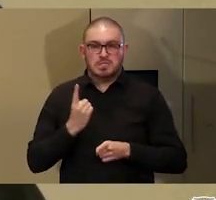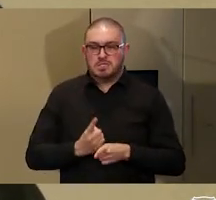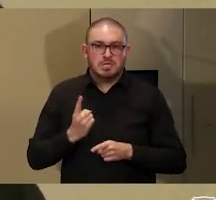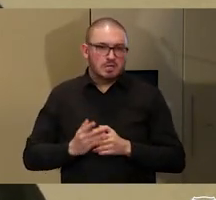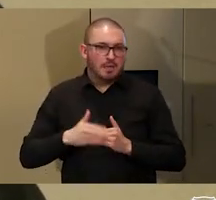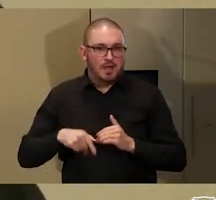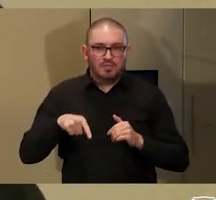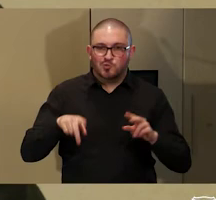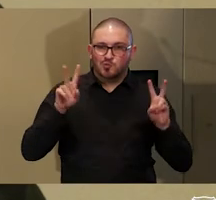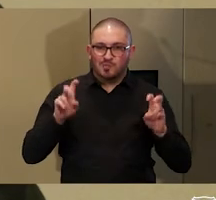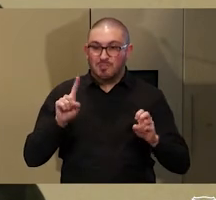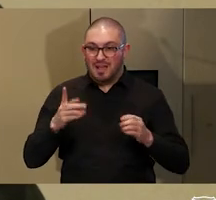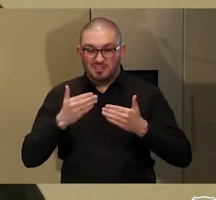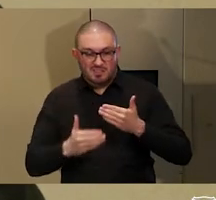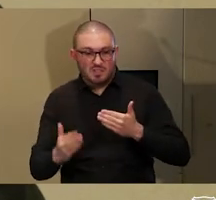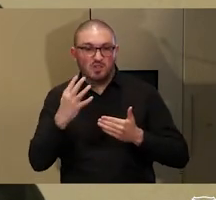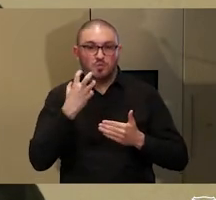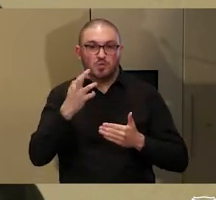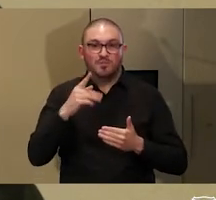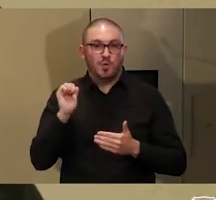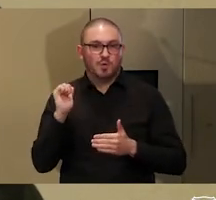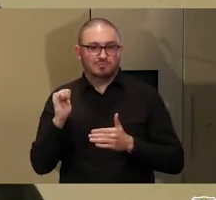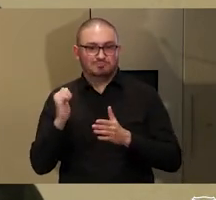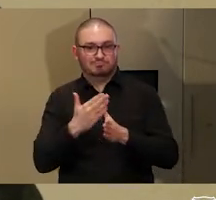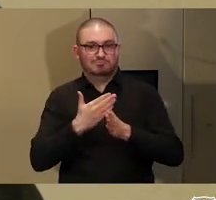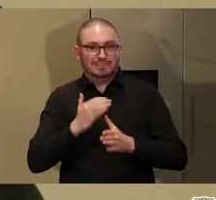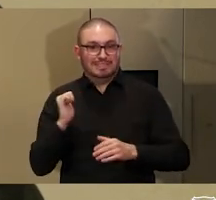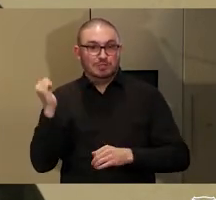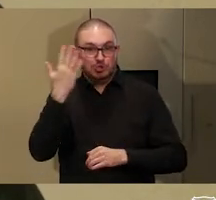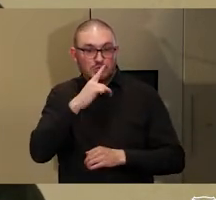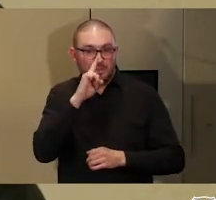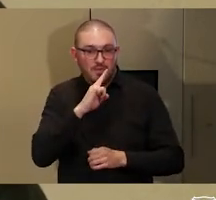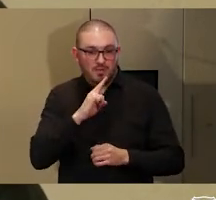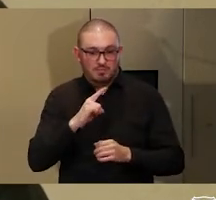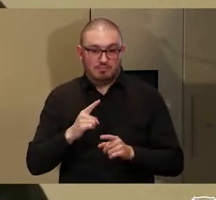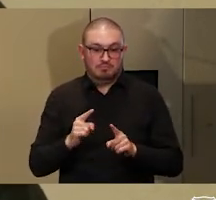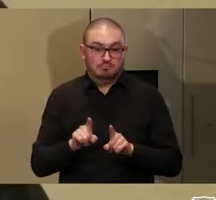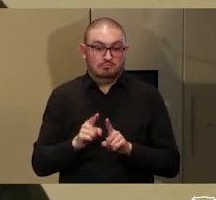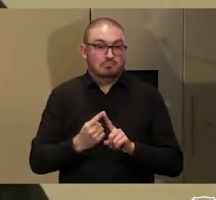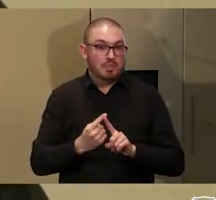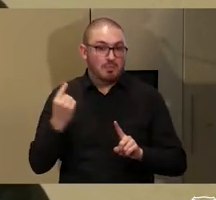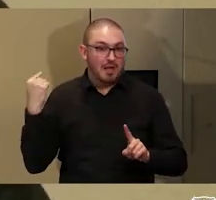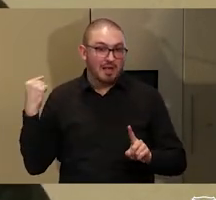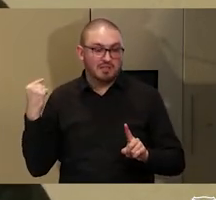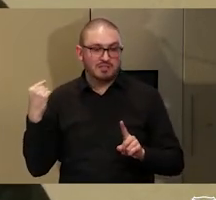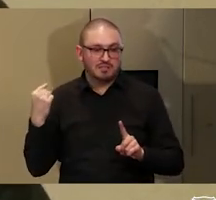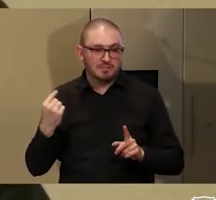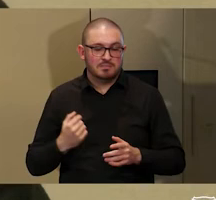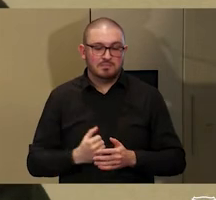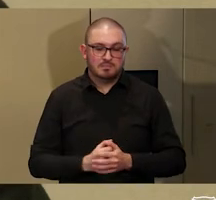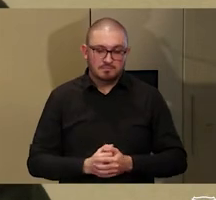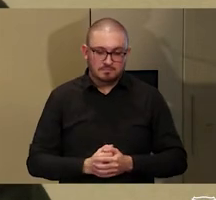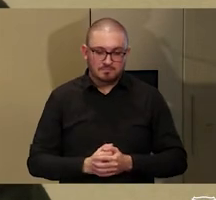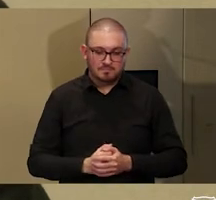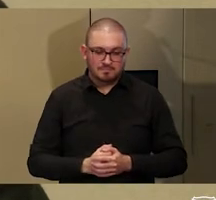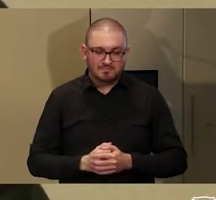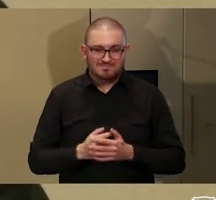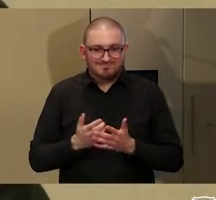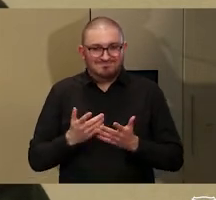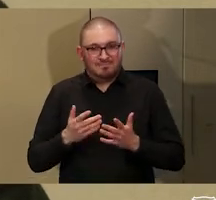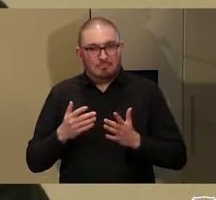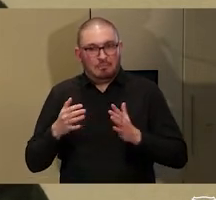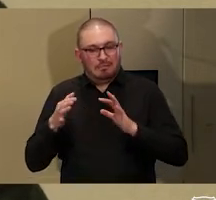the future for Indigenous people, as it was in the past, in part, is an economic